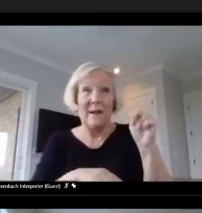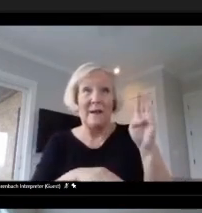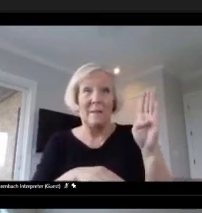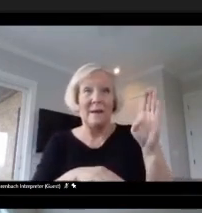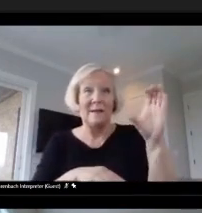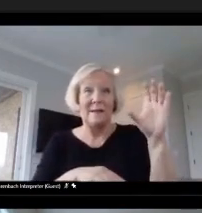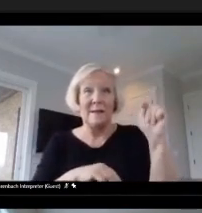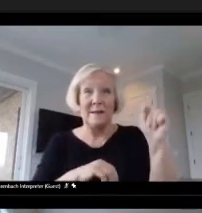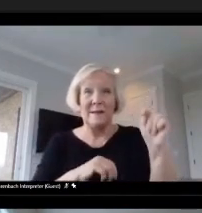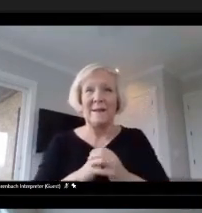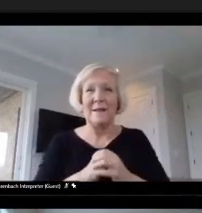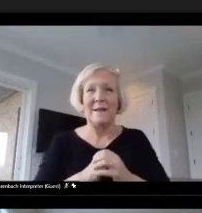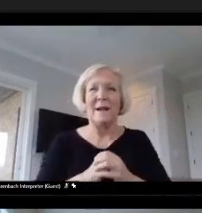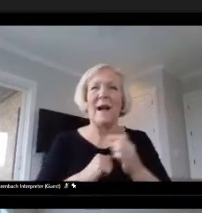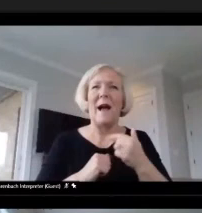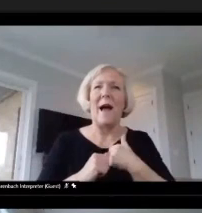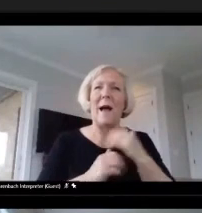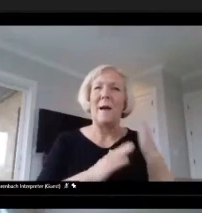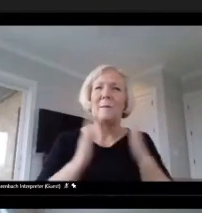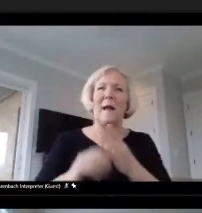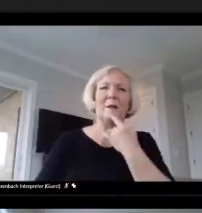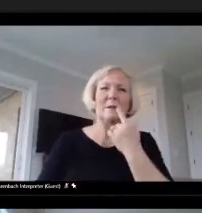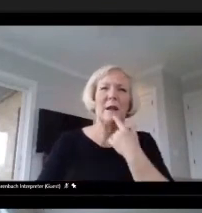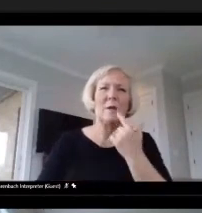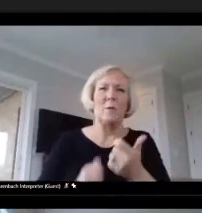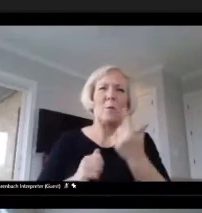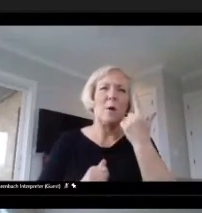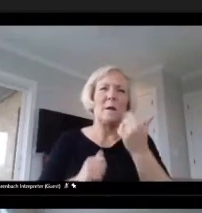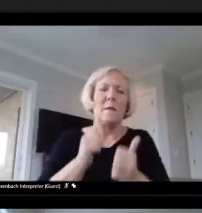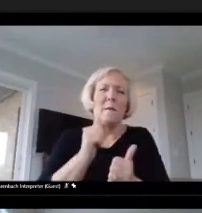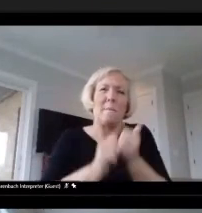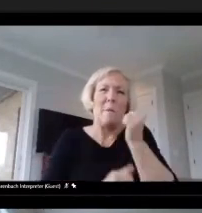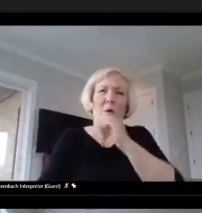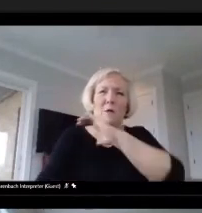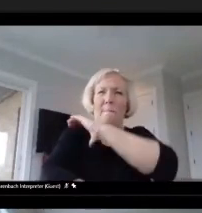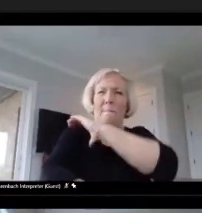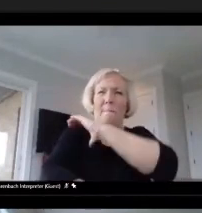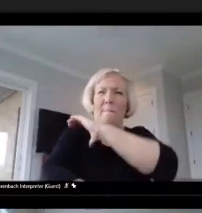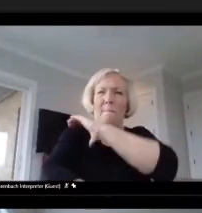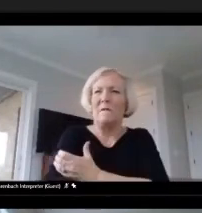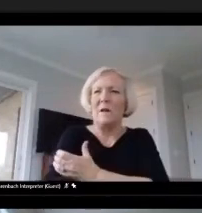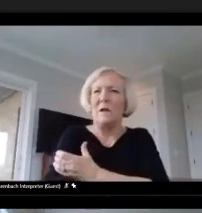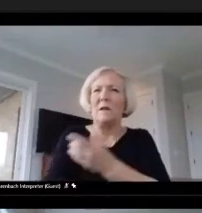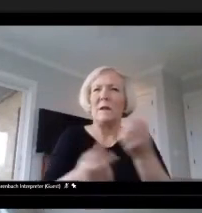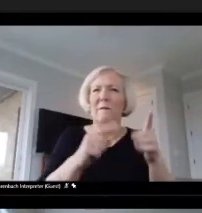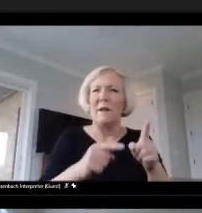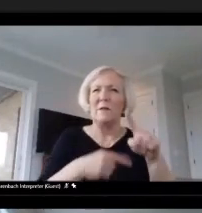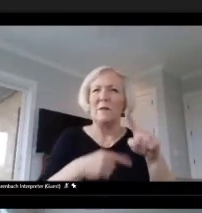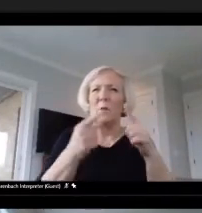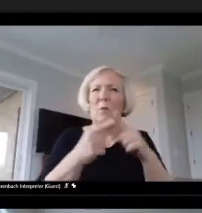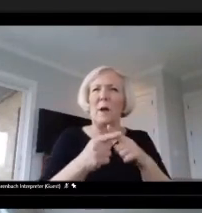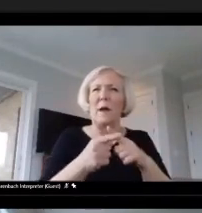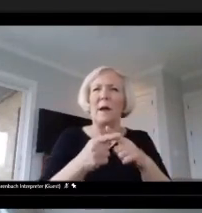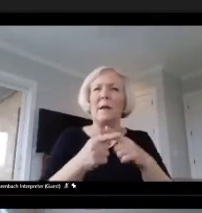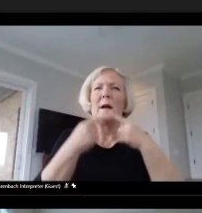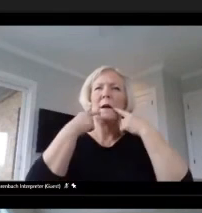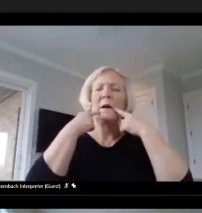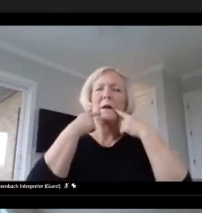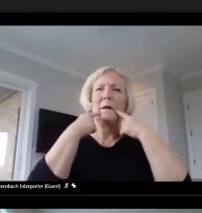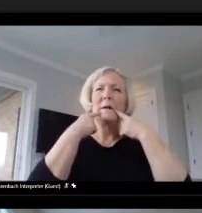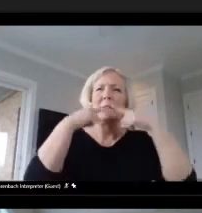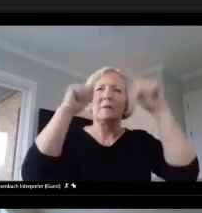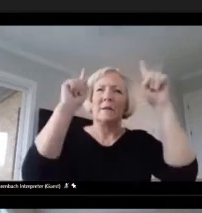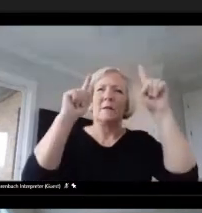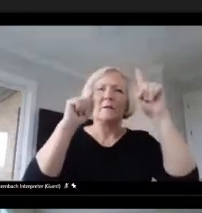I was going to say one of the most powerful events in my career is when I achieved National Board certification the first